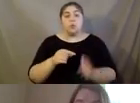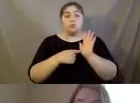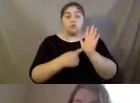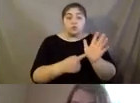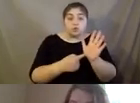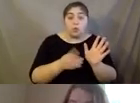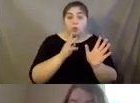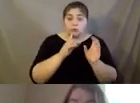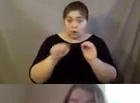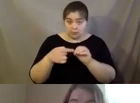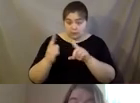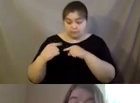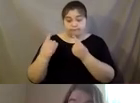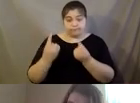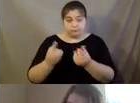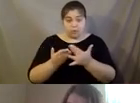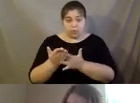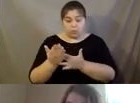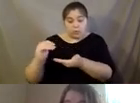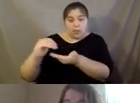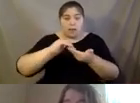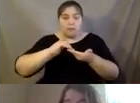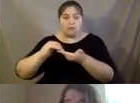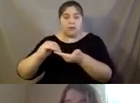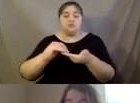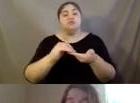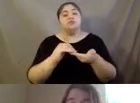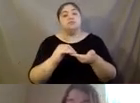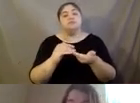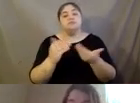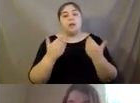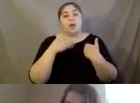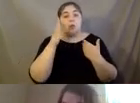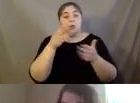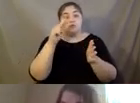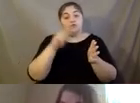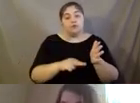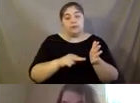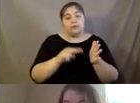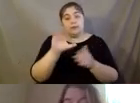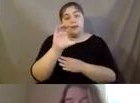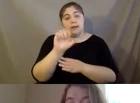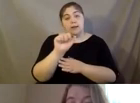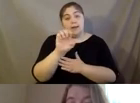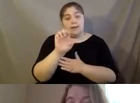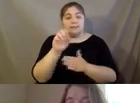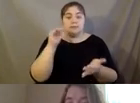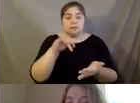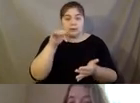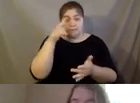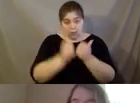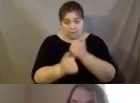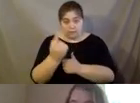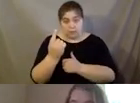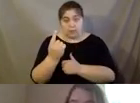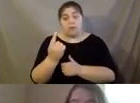talking quite a bit about through collaboration is I'm going to read off a case study for everybody. And then my